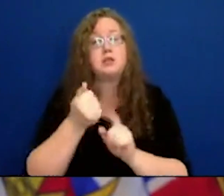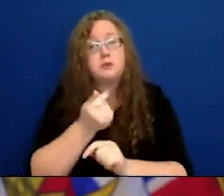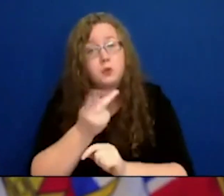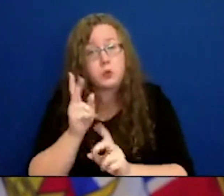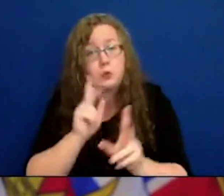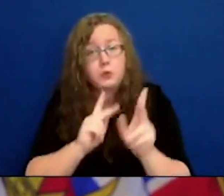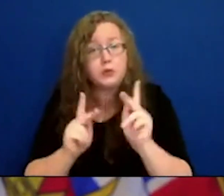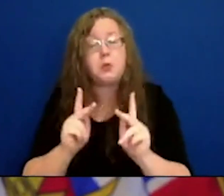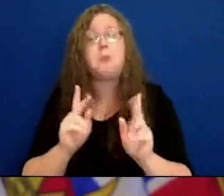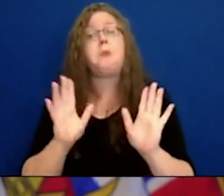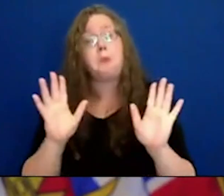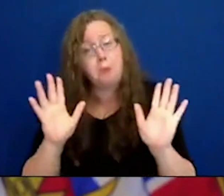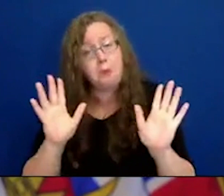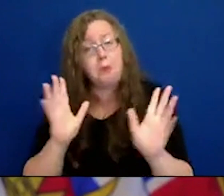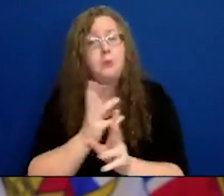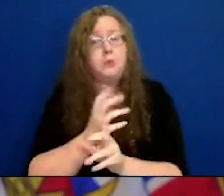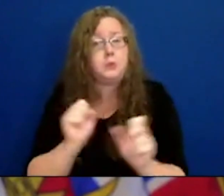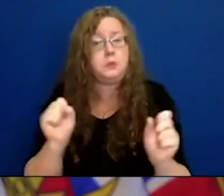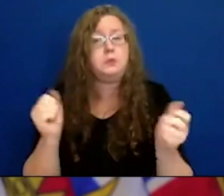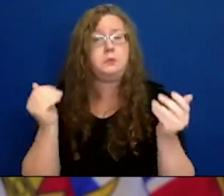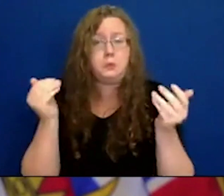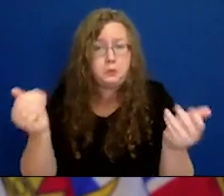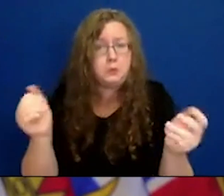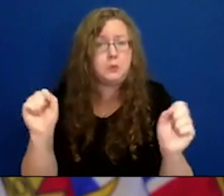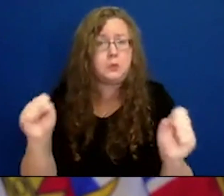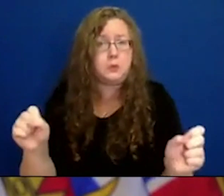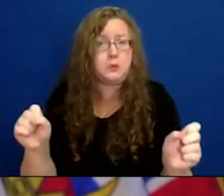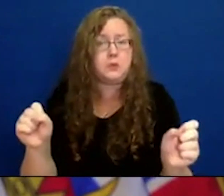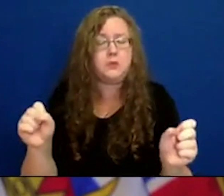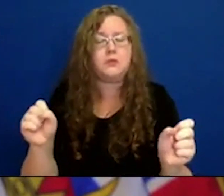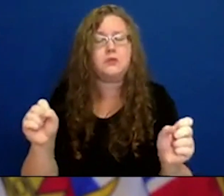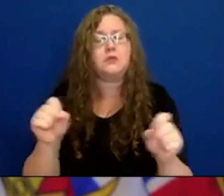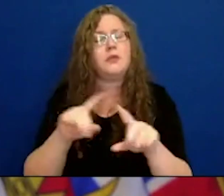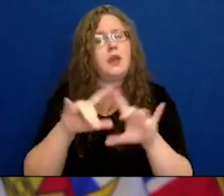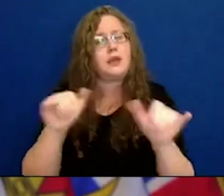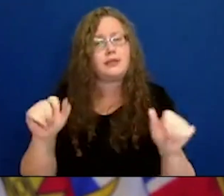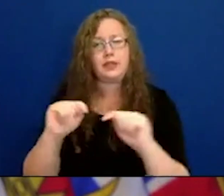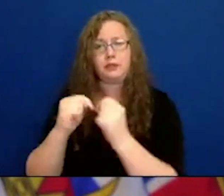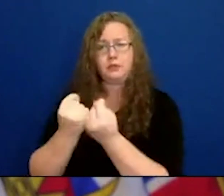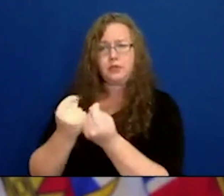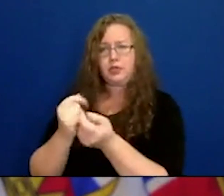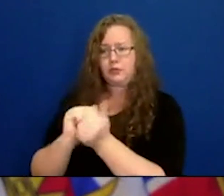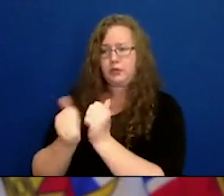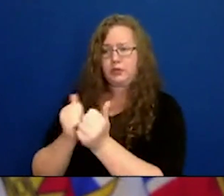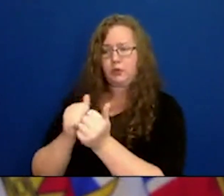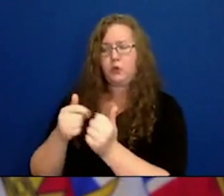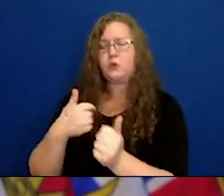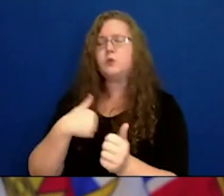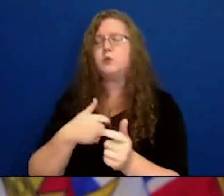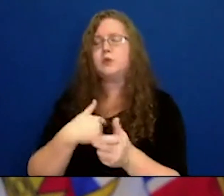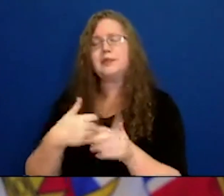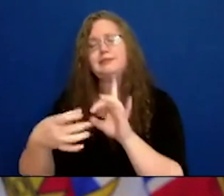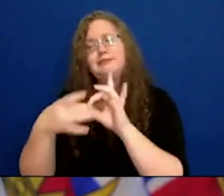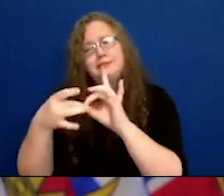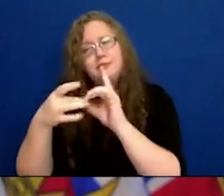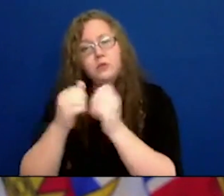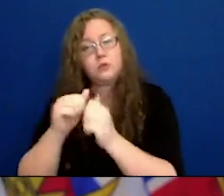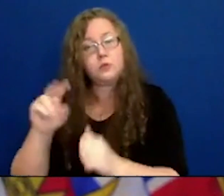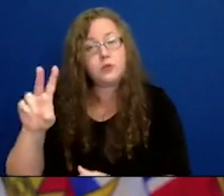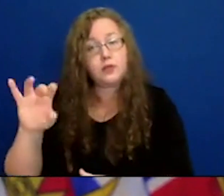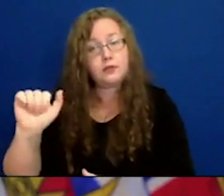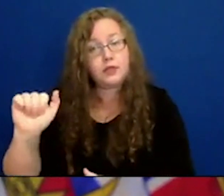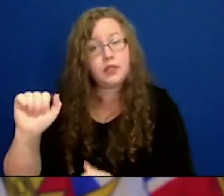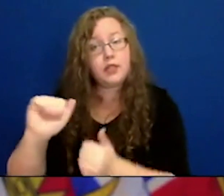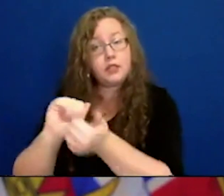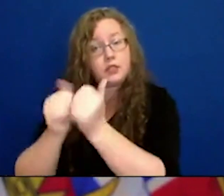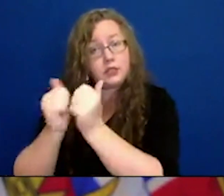safe. And then we look at the team sports. And we've had, we've been working very closely, as I said, with ViaSport and others around